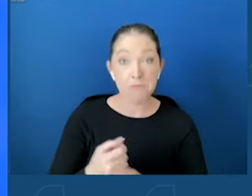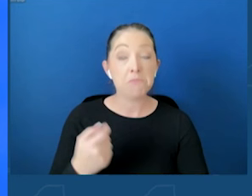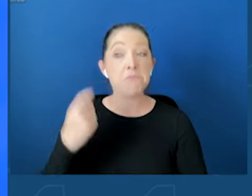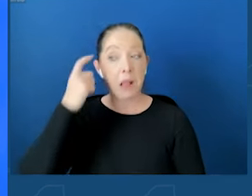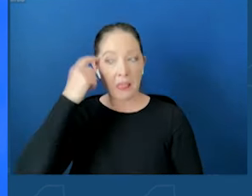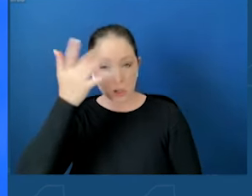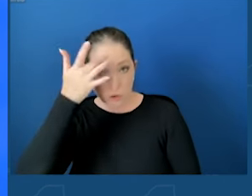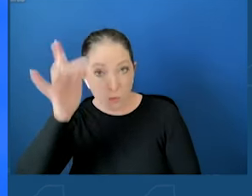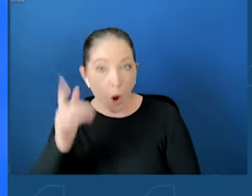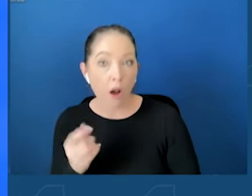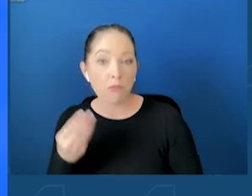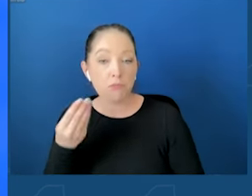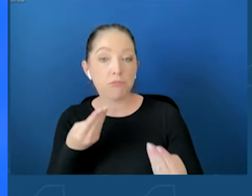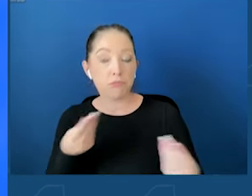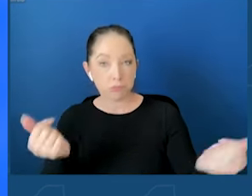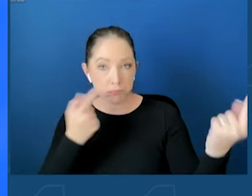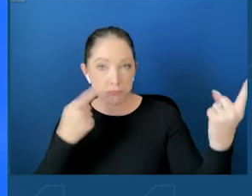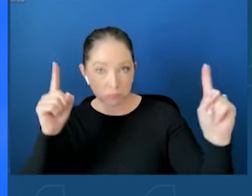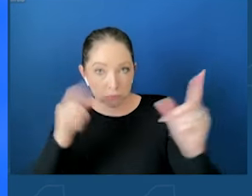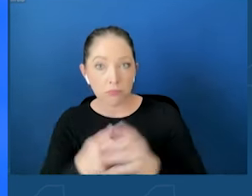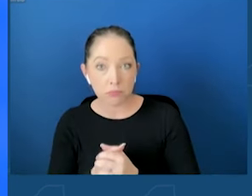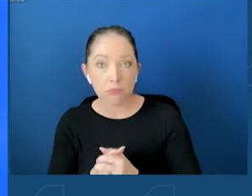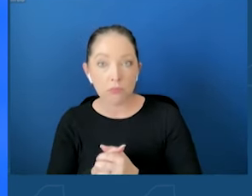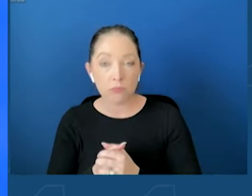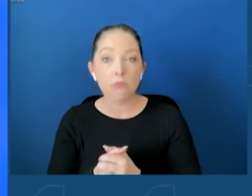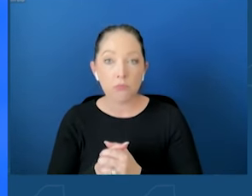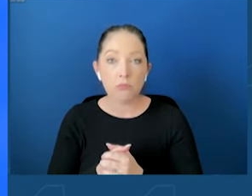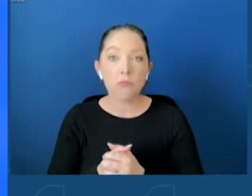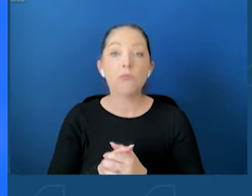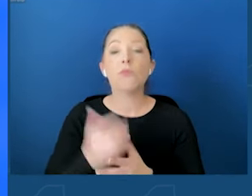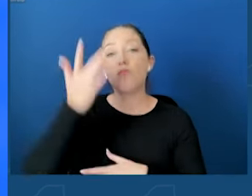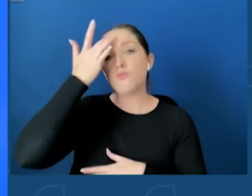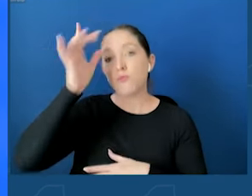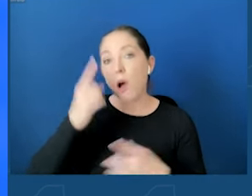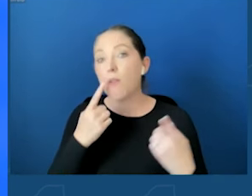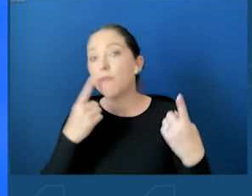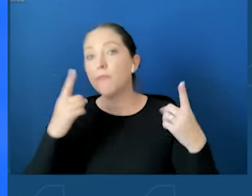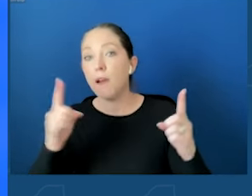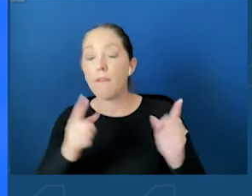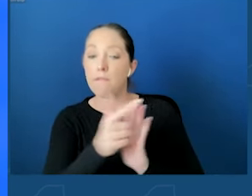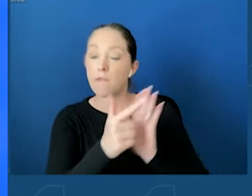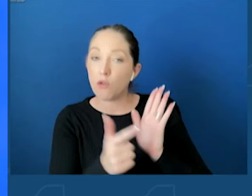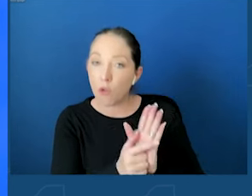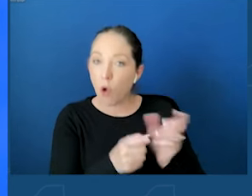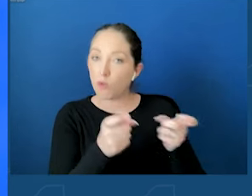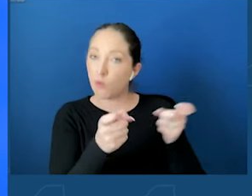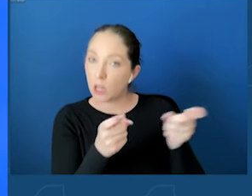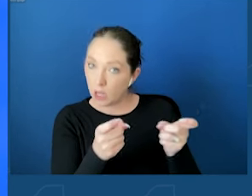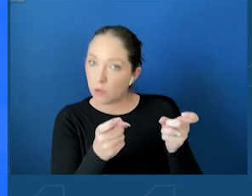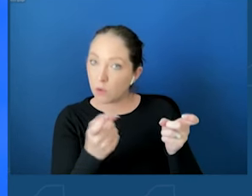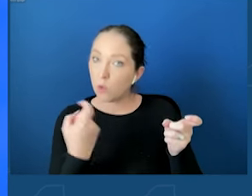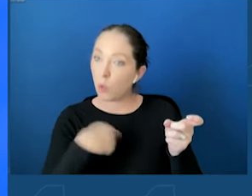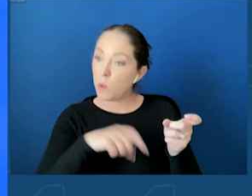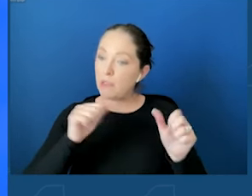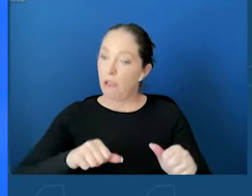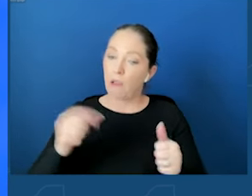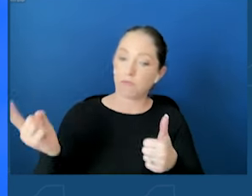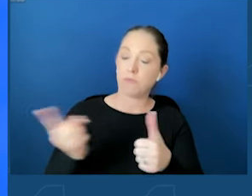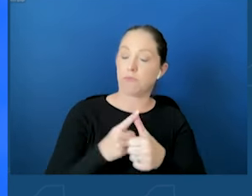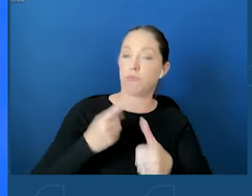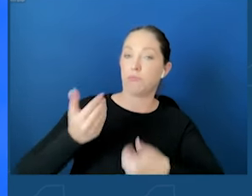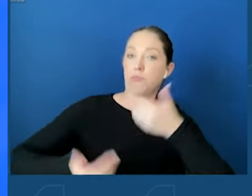And through smart, effective laws and regulation, we can take the first steps to bringing our kids back